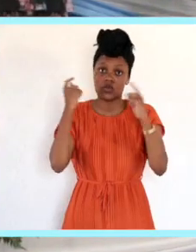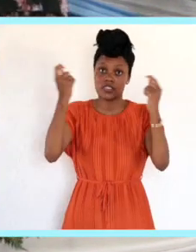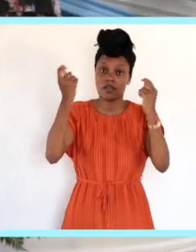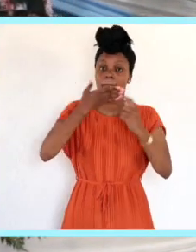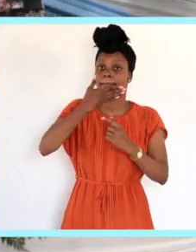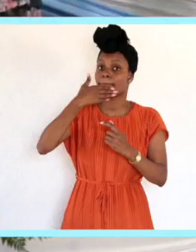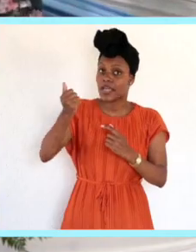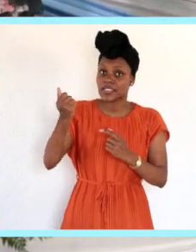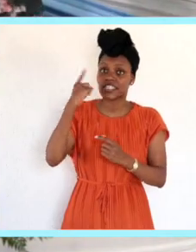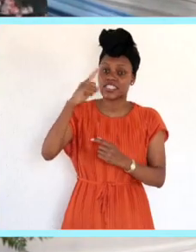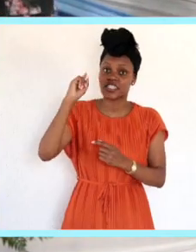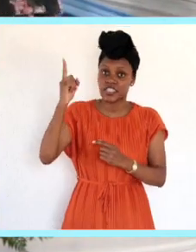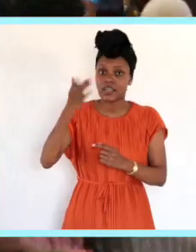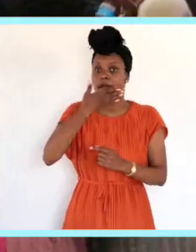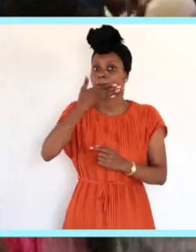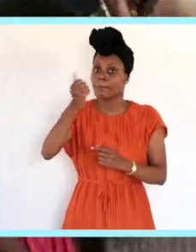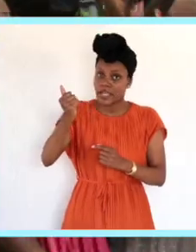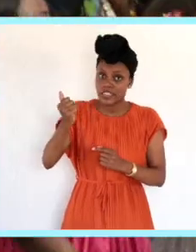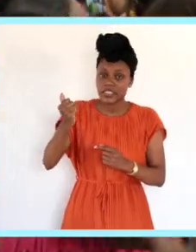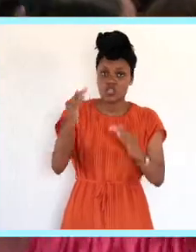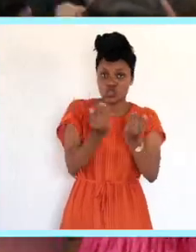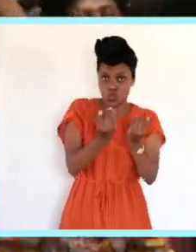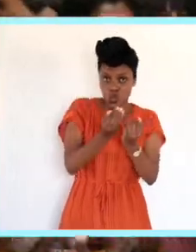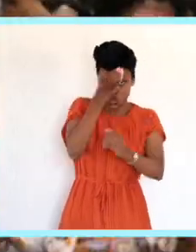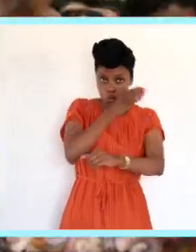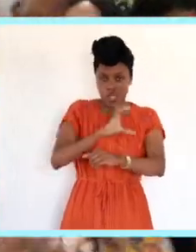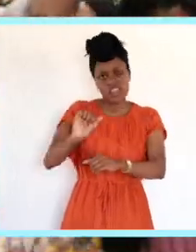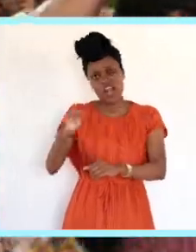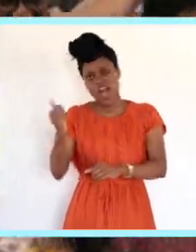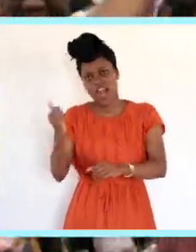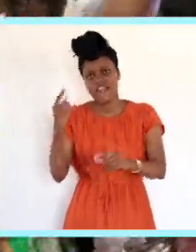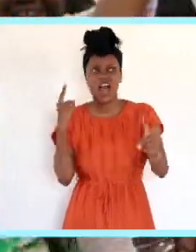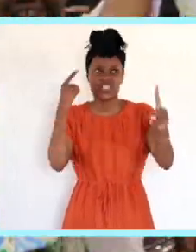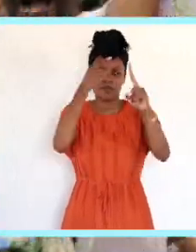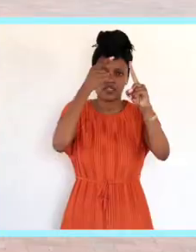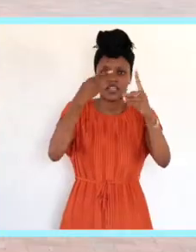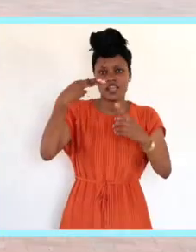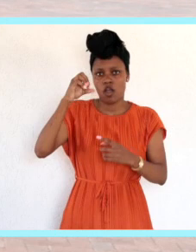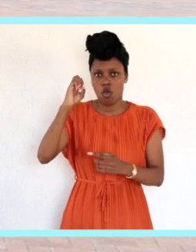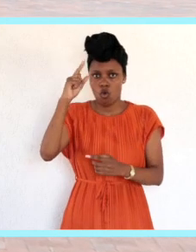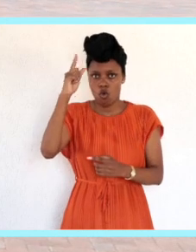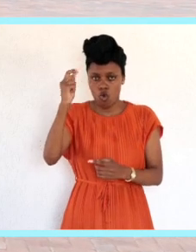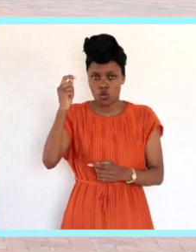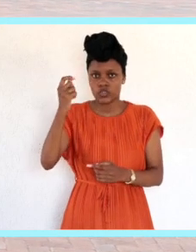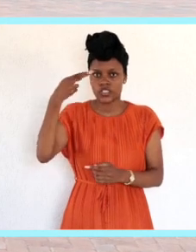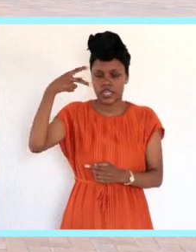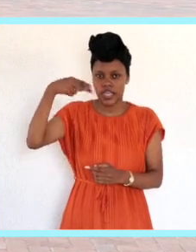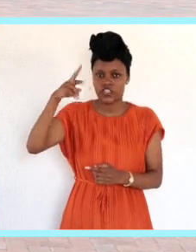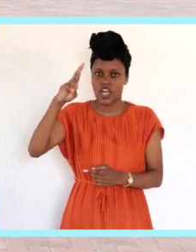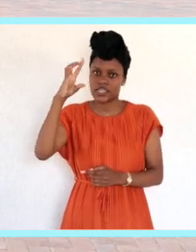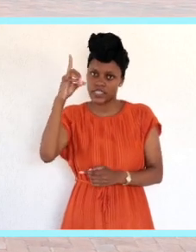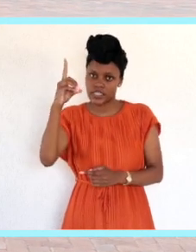we'll be celebrating the best performing lecturers, the best performing campuses, and also other achievements that we have done, like hosting the